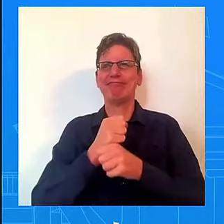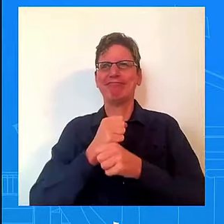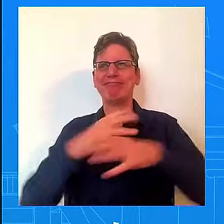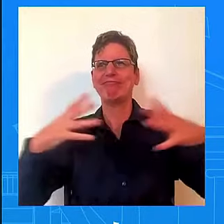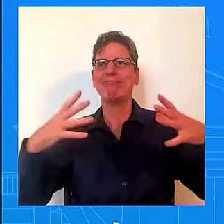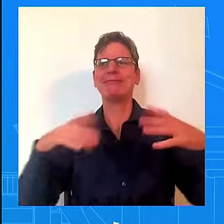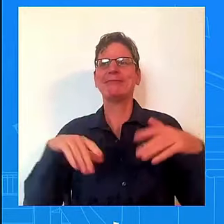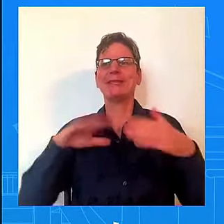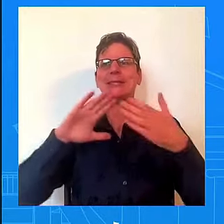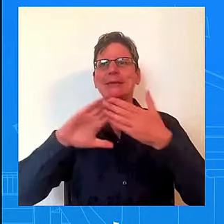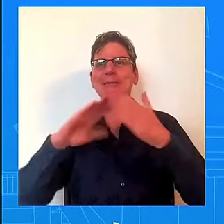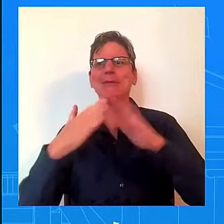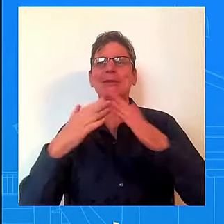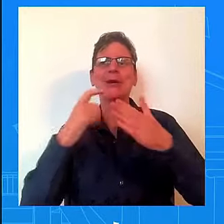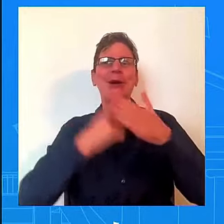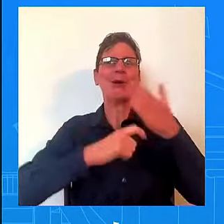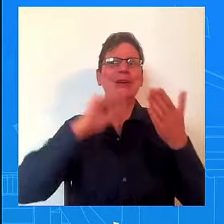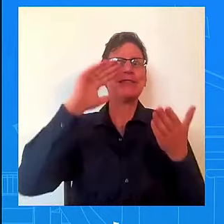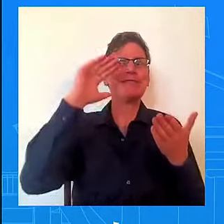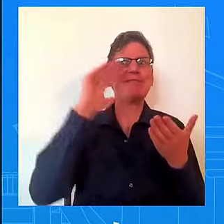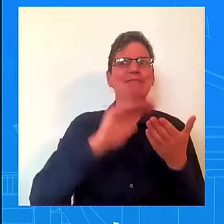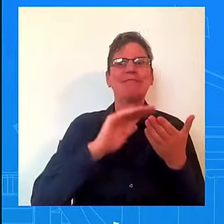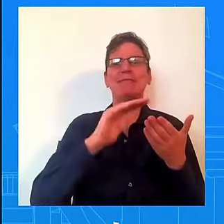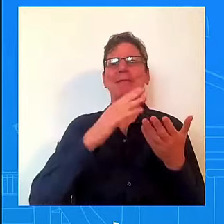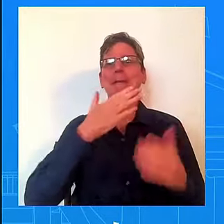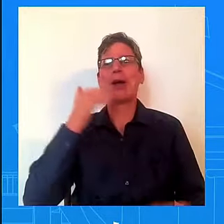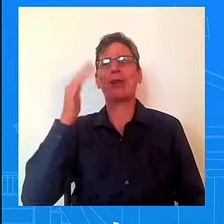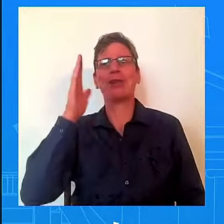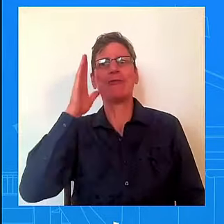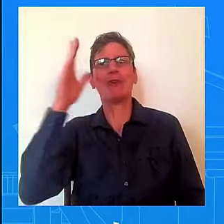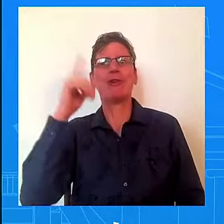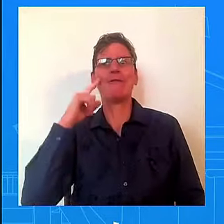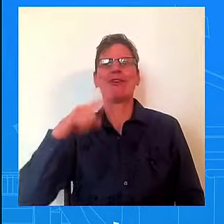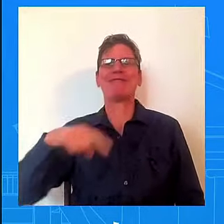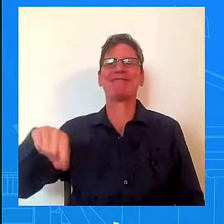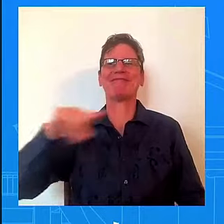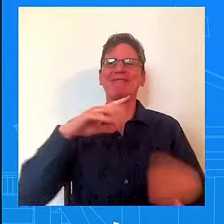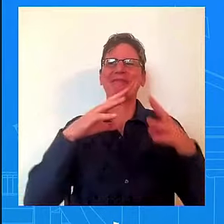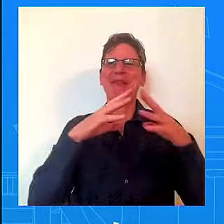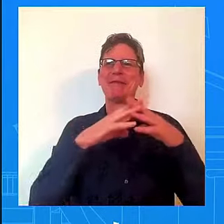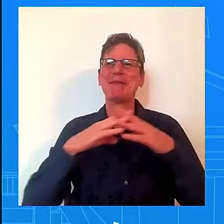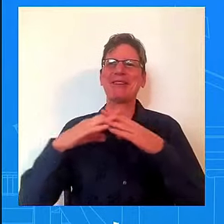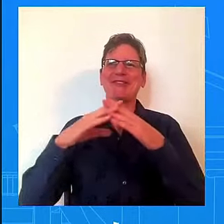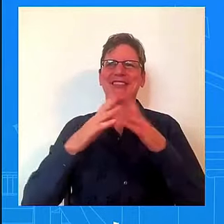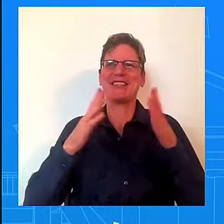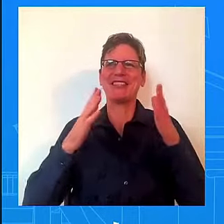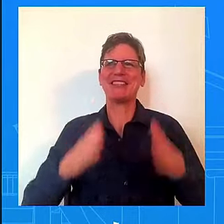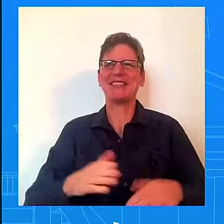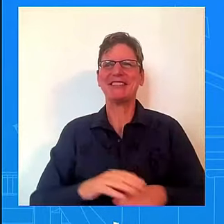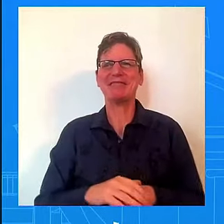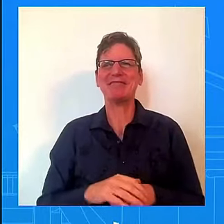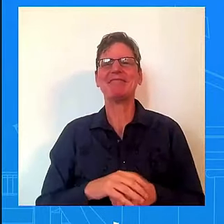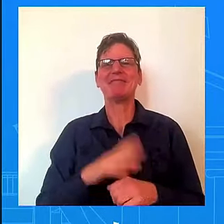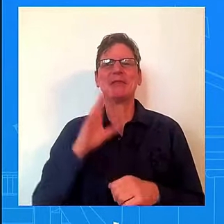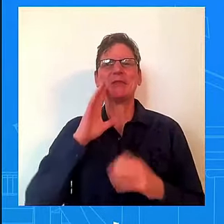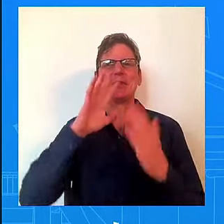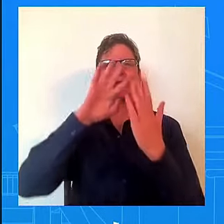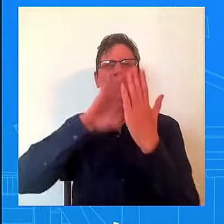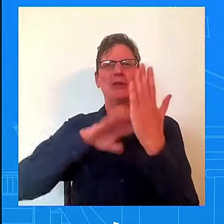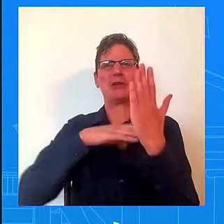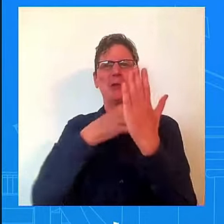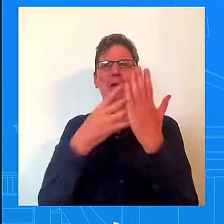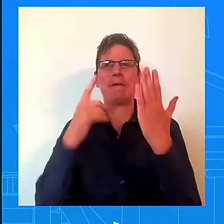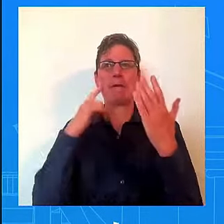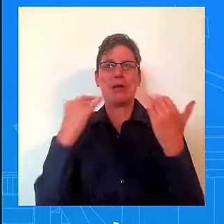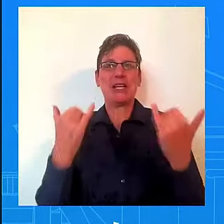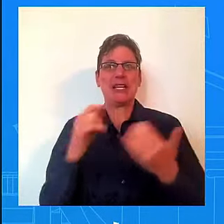Looking ahead to the President's schedule for the rest of the week, on Thursday, the President will travel to Wisconsin. On Friday, he will travel to